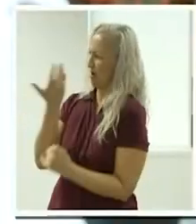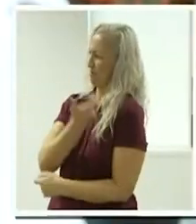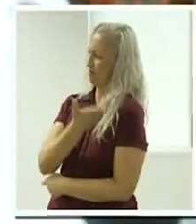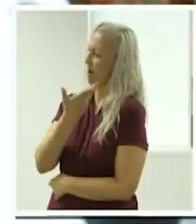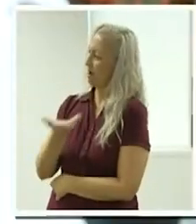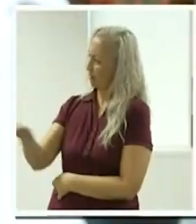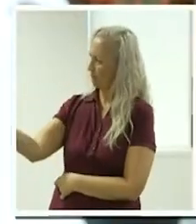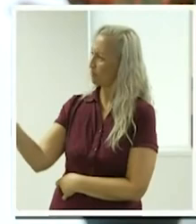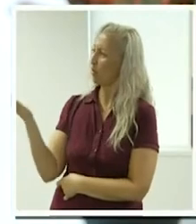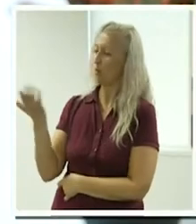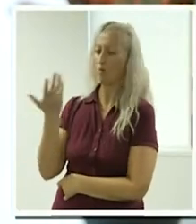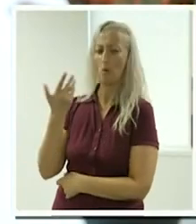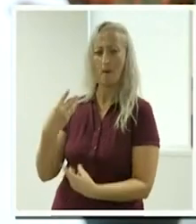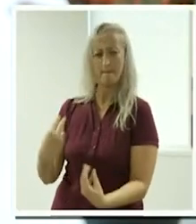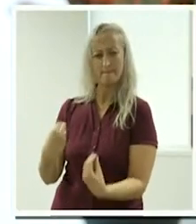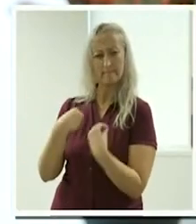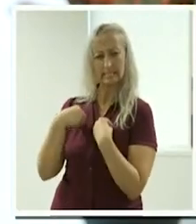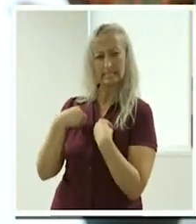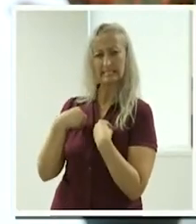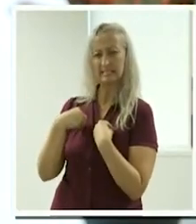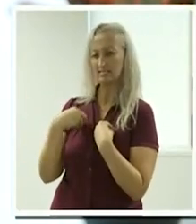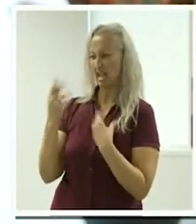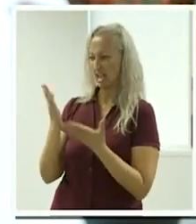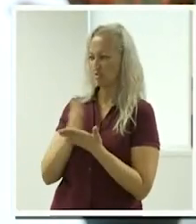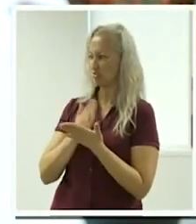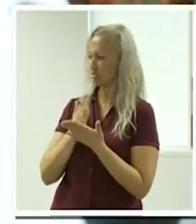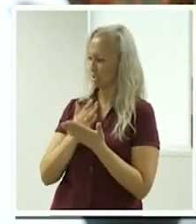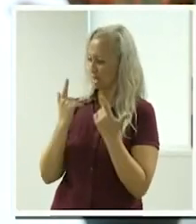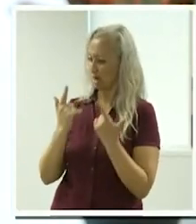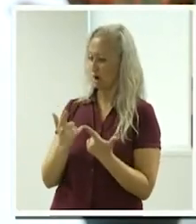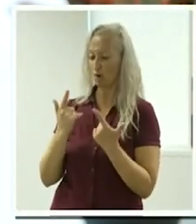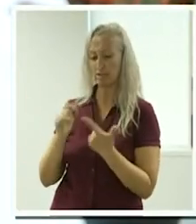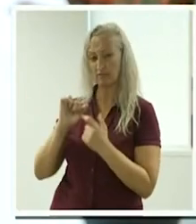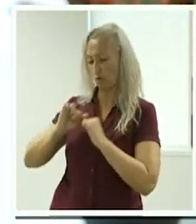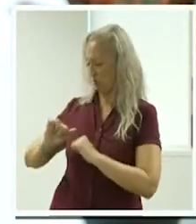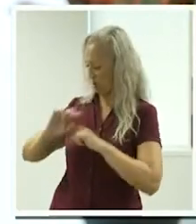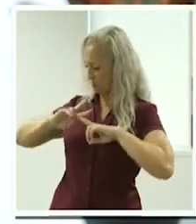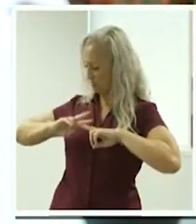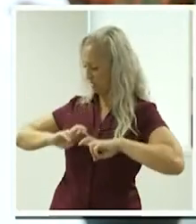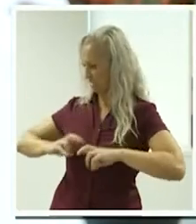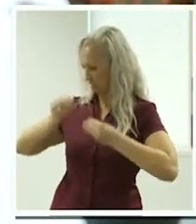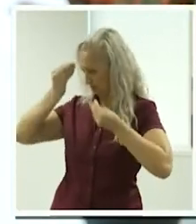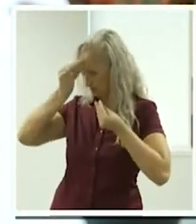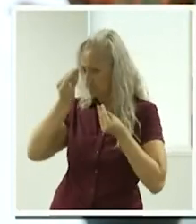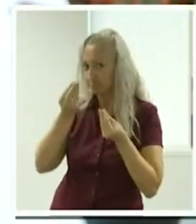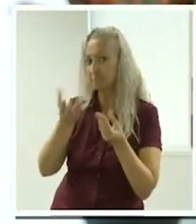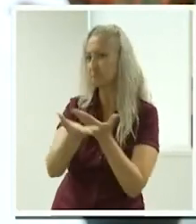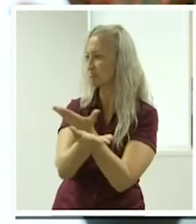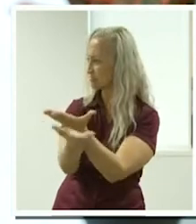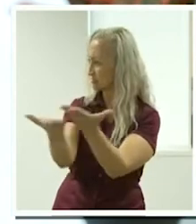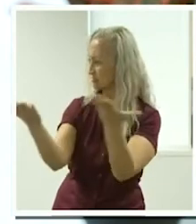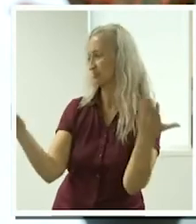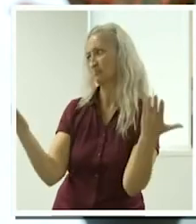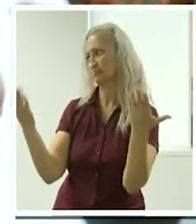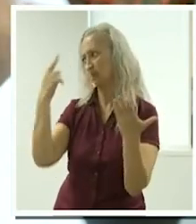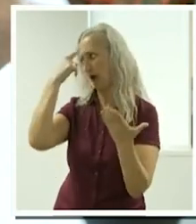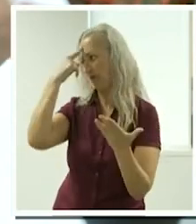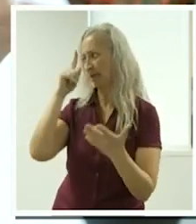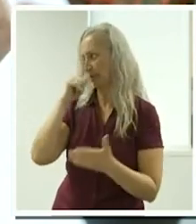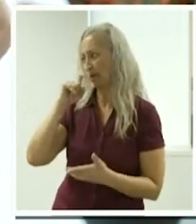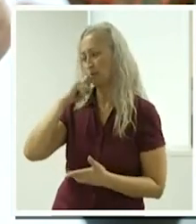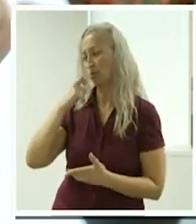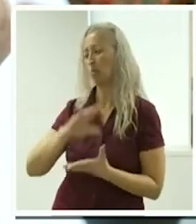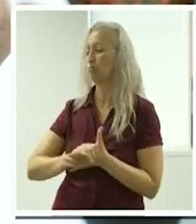you've shared really generously um lots of insights from your own personal experience in the sector and on mabel and i think people are going to be very